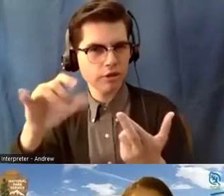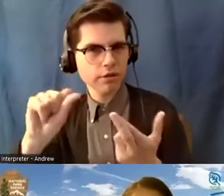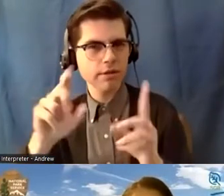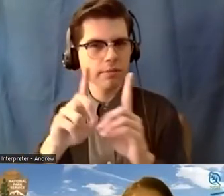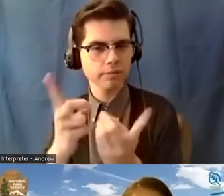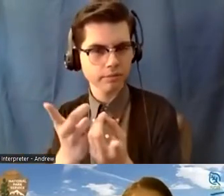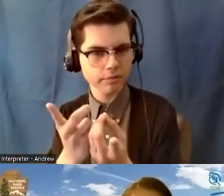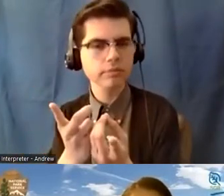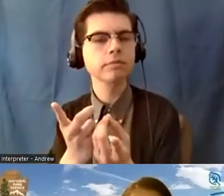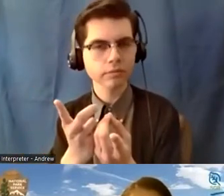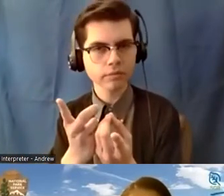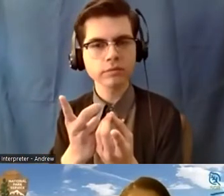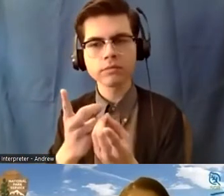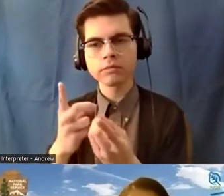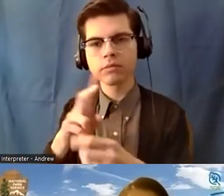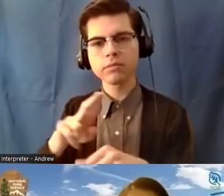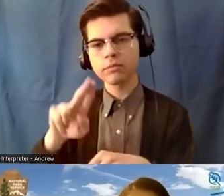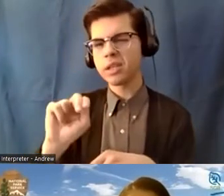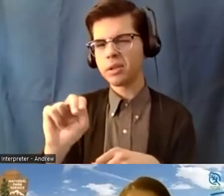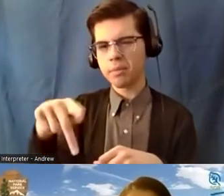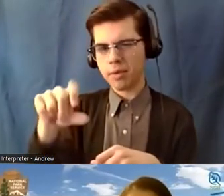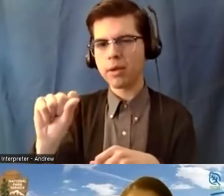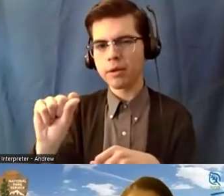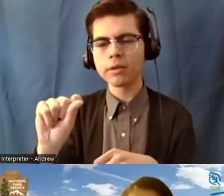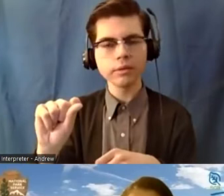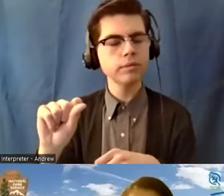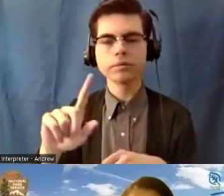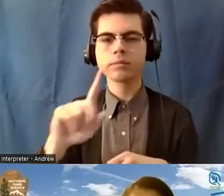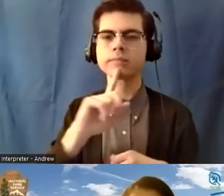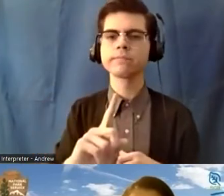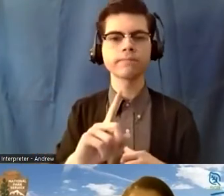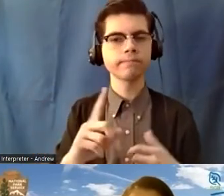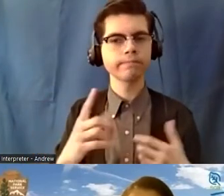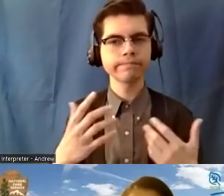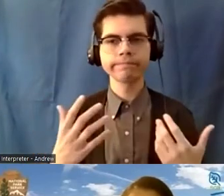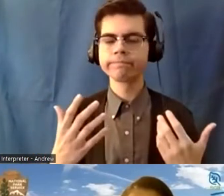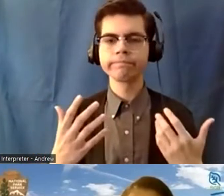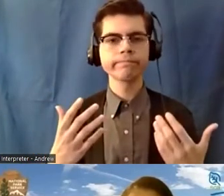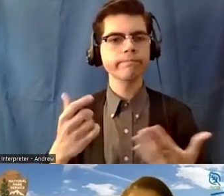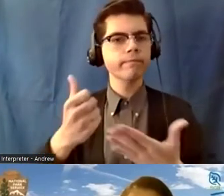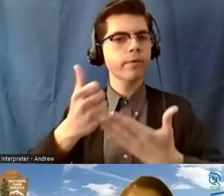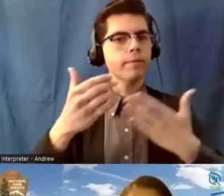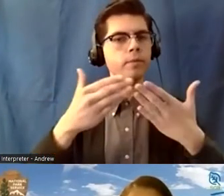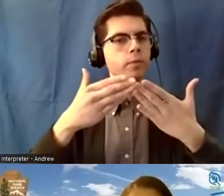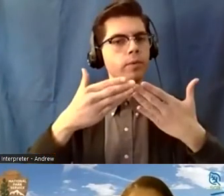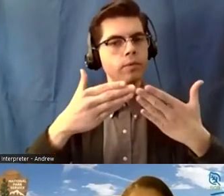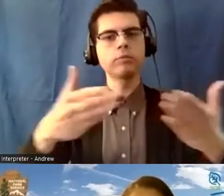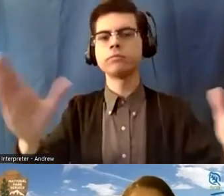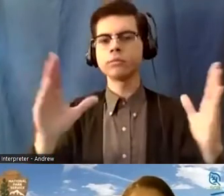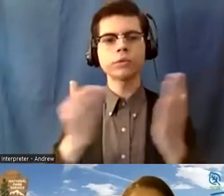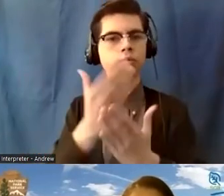with the National Park Service was really kind of opened the door for me in terms of my